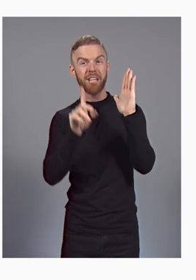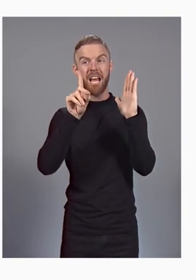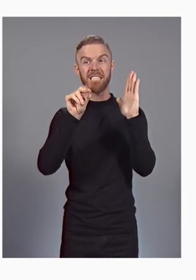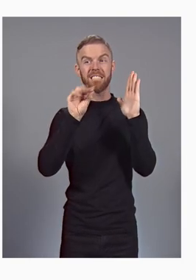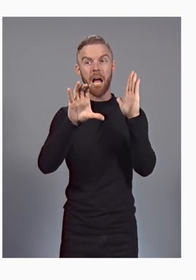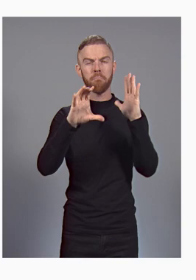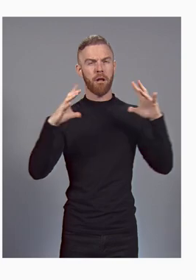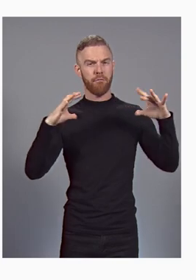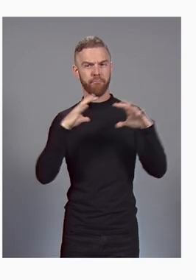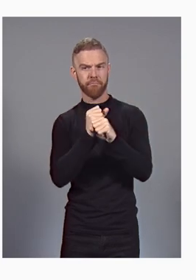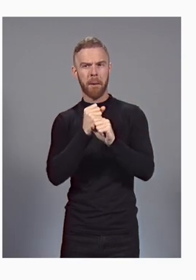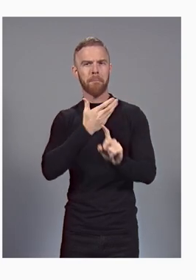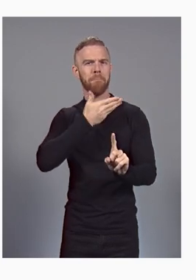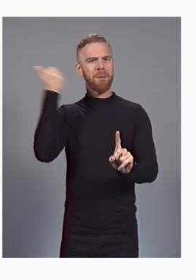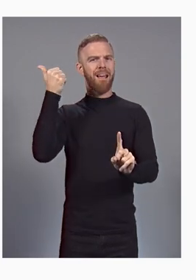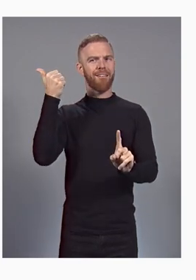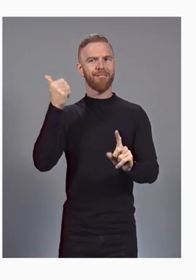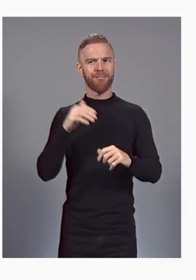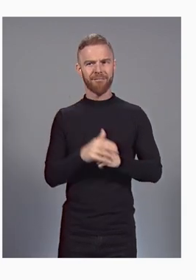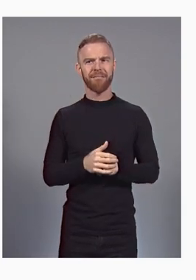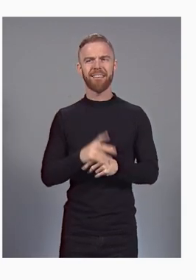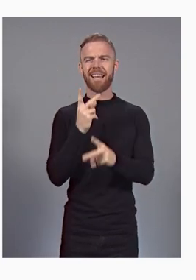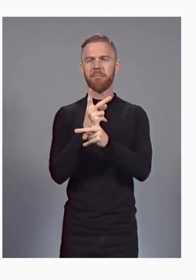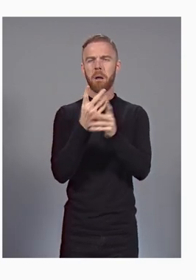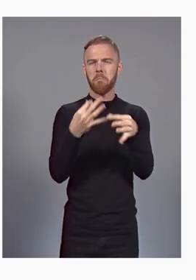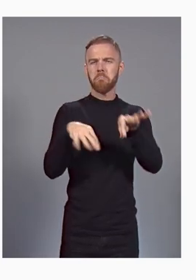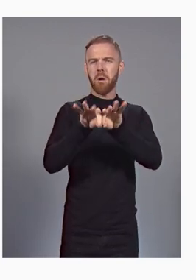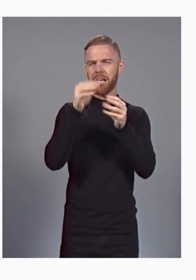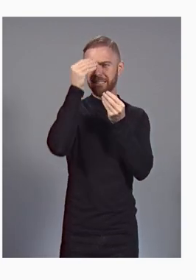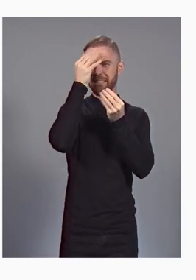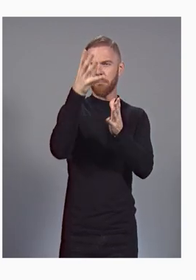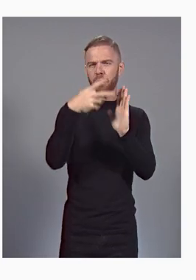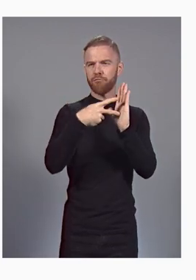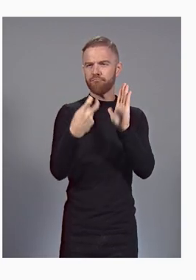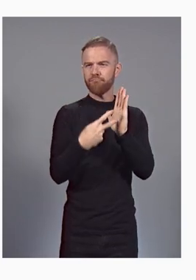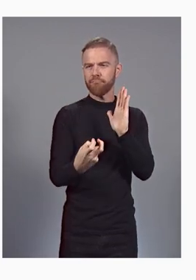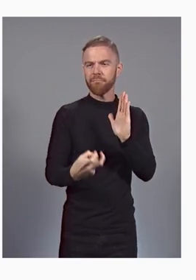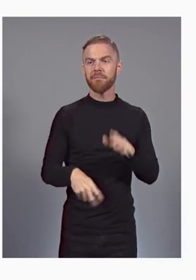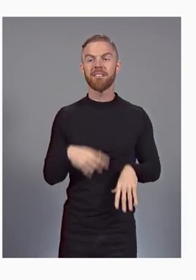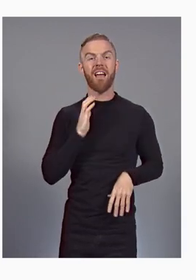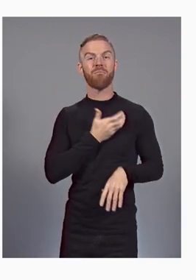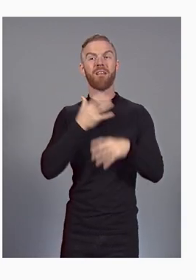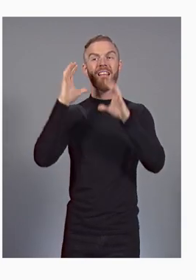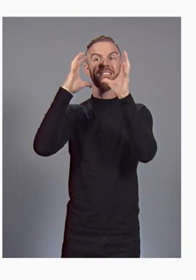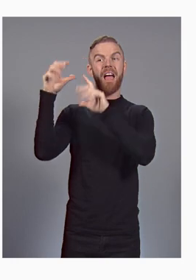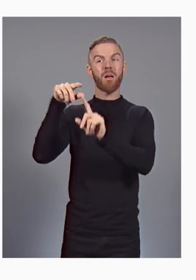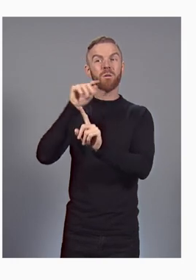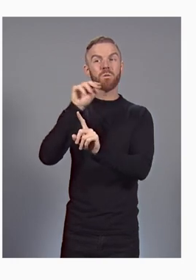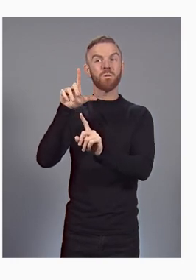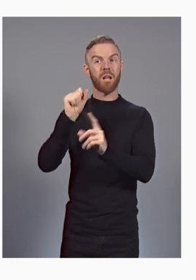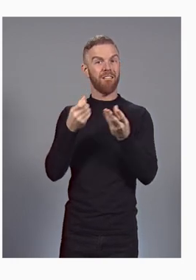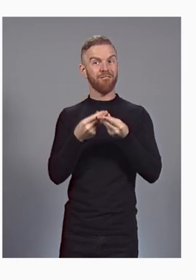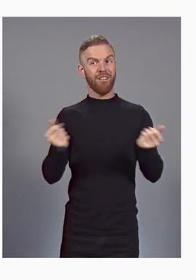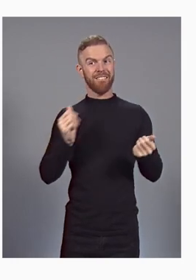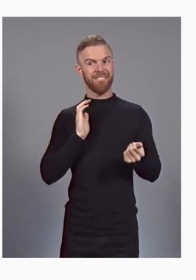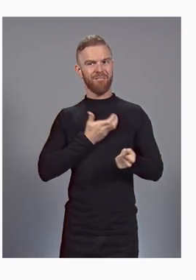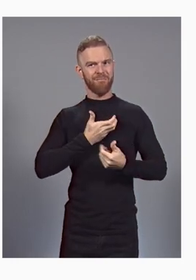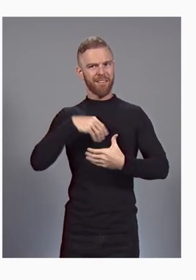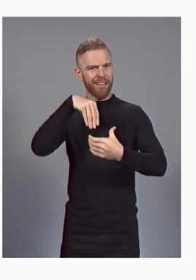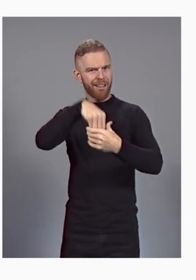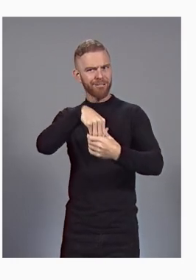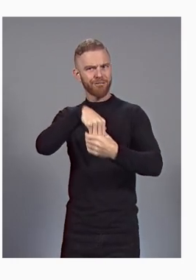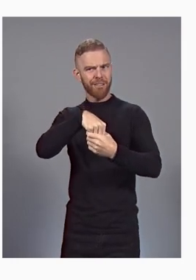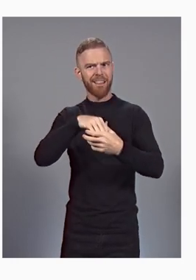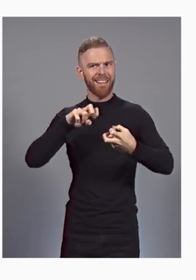Google is also applying cloud AI tools to help solve our own business challenges. I'll give you an example.